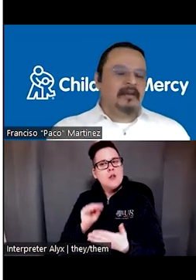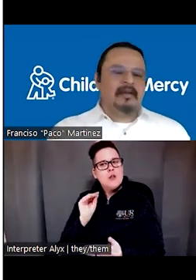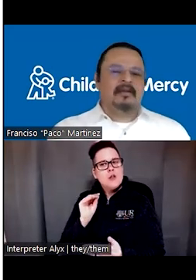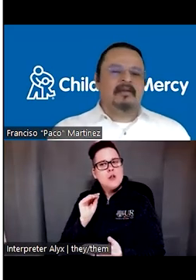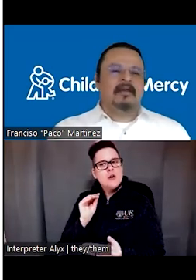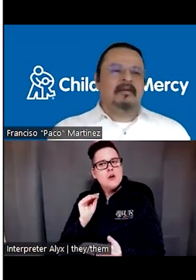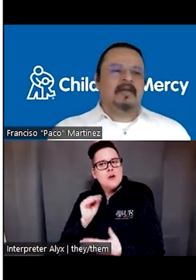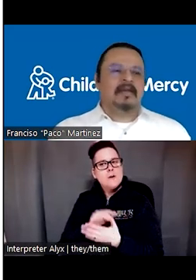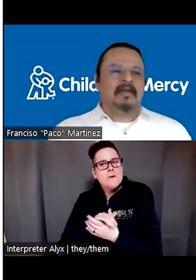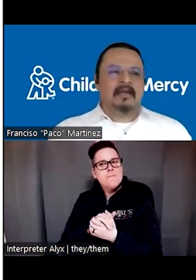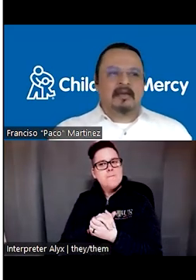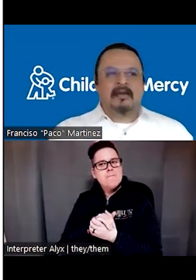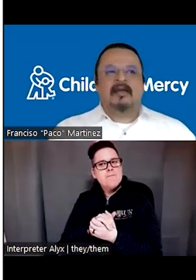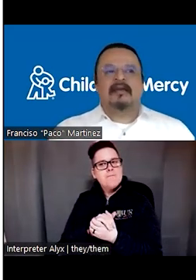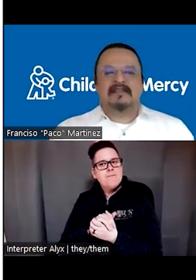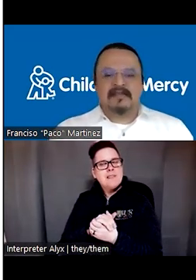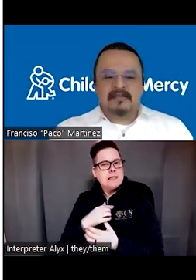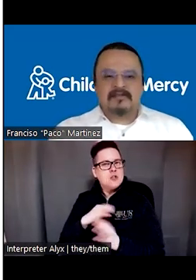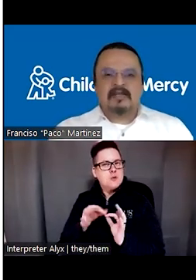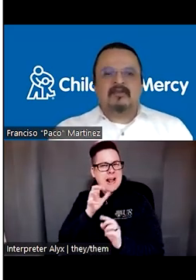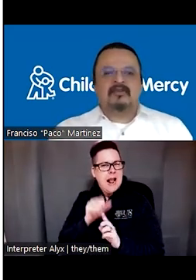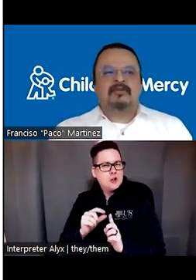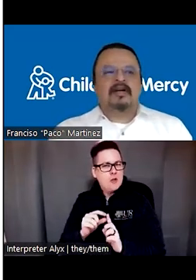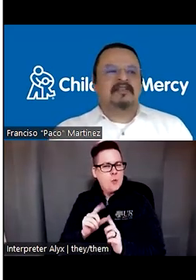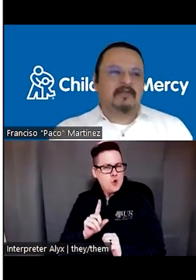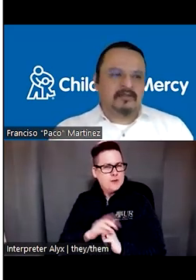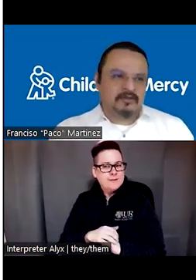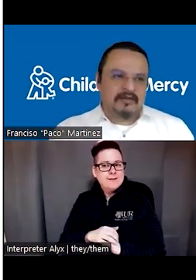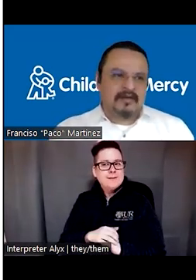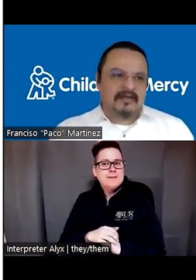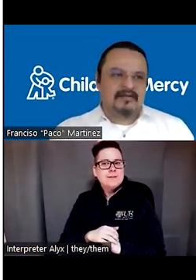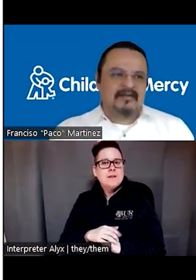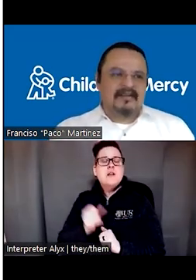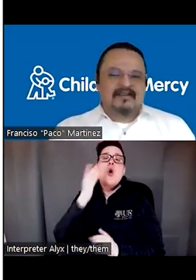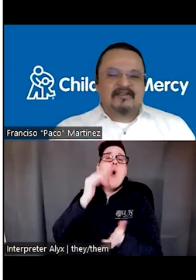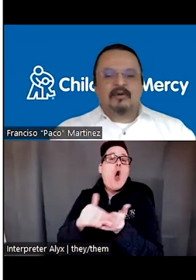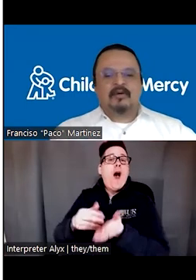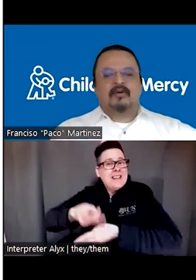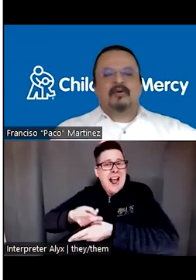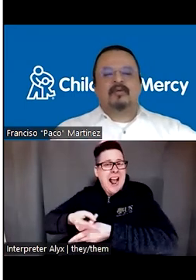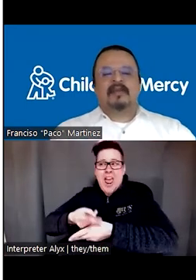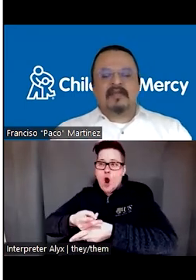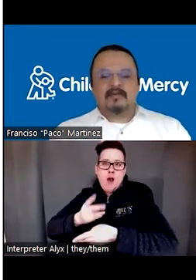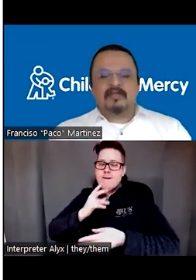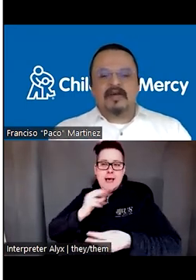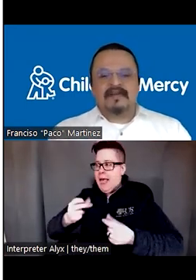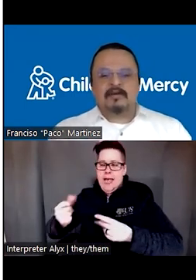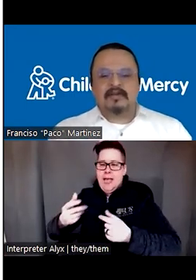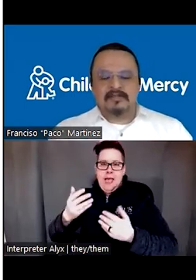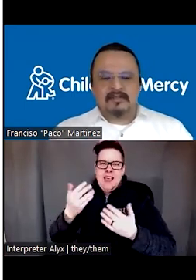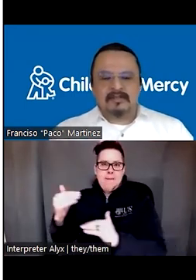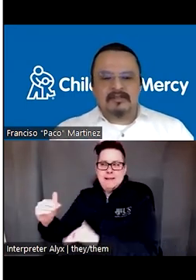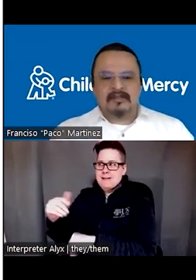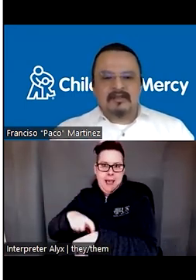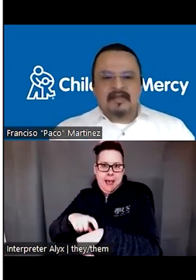not happen in, in many care, uh, settings because you are time constrained, right? So, uh, many times when you ask